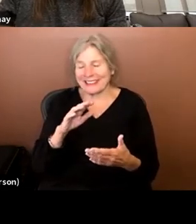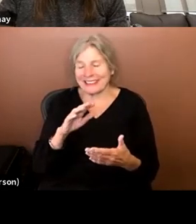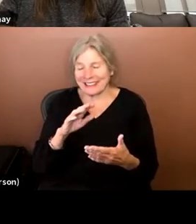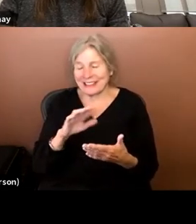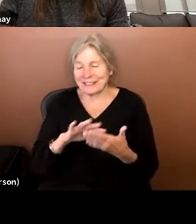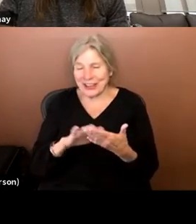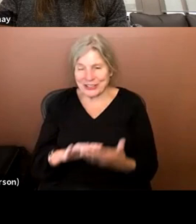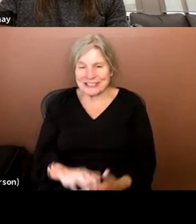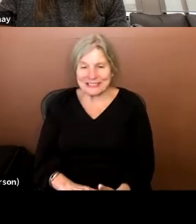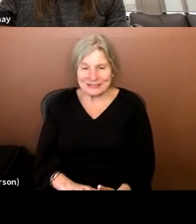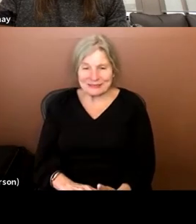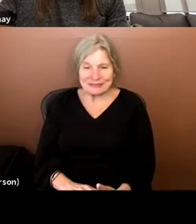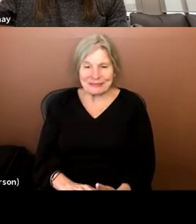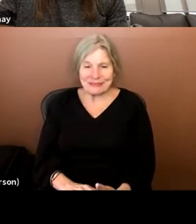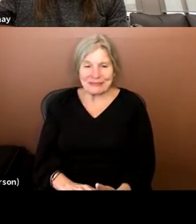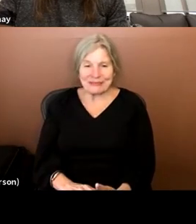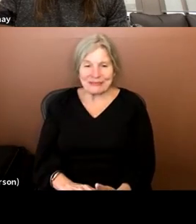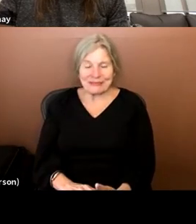Um,